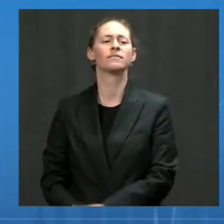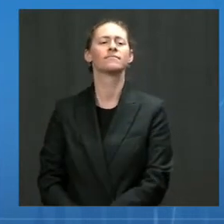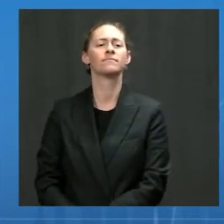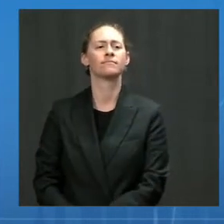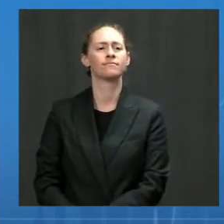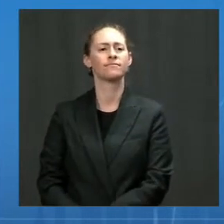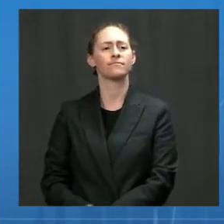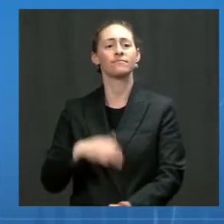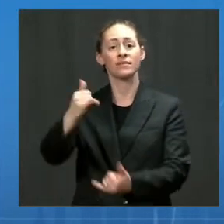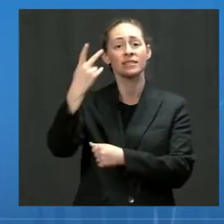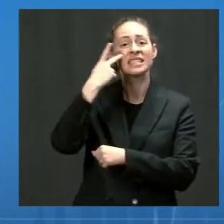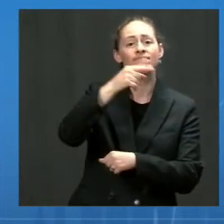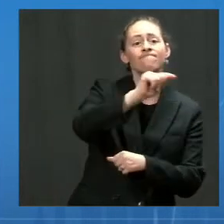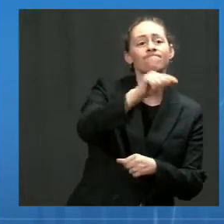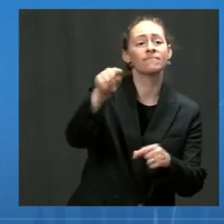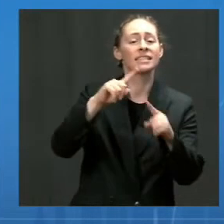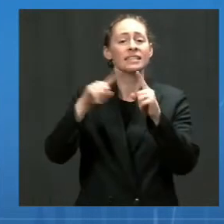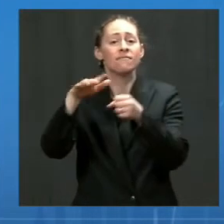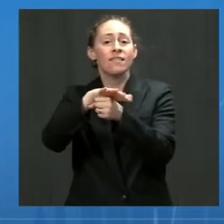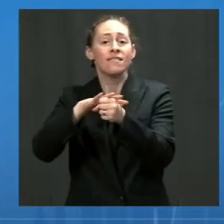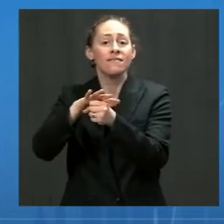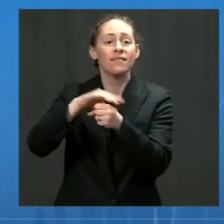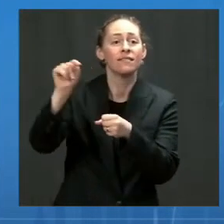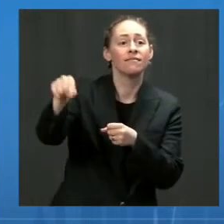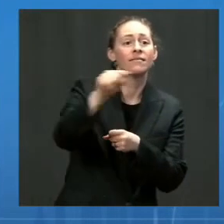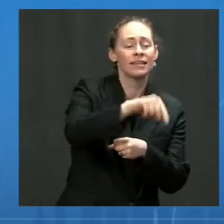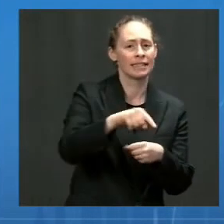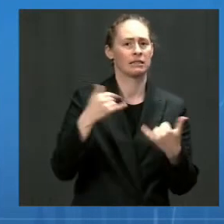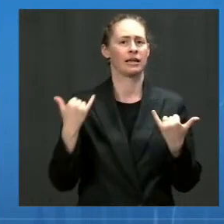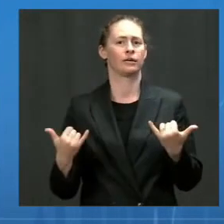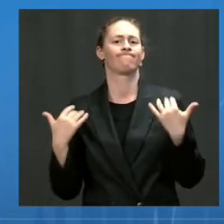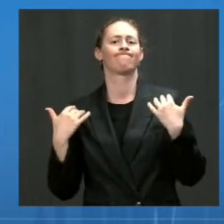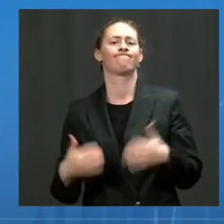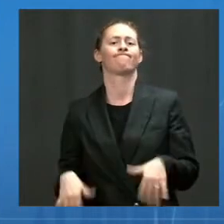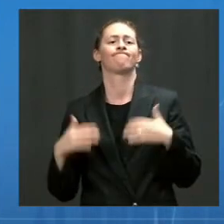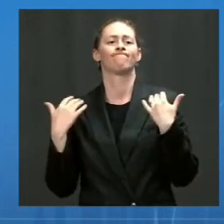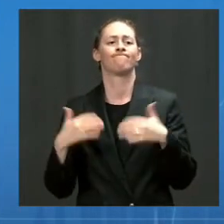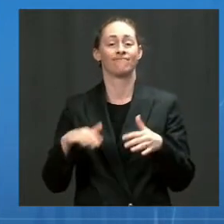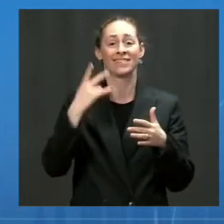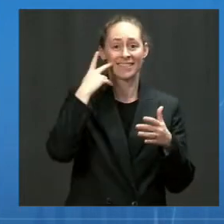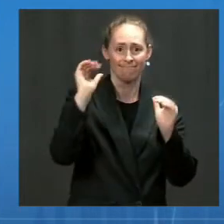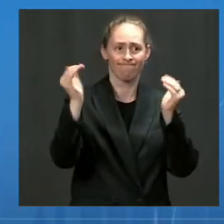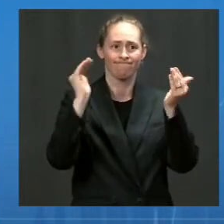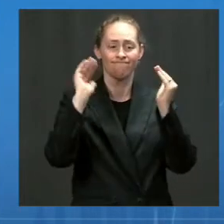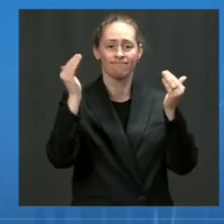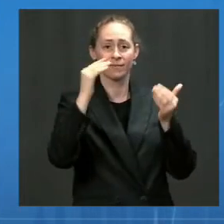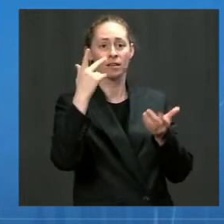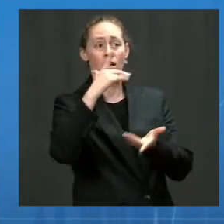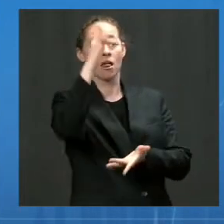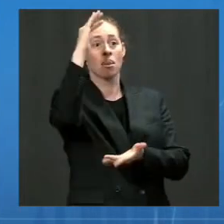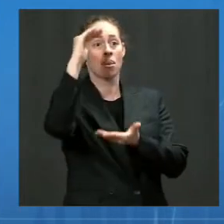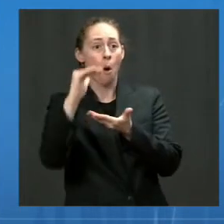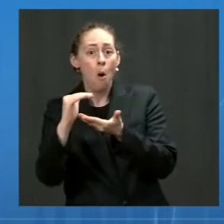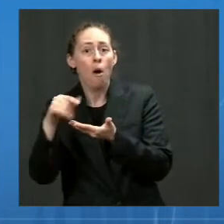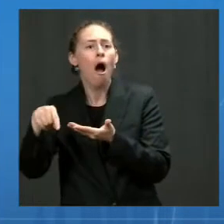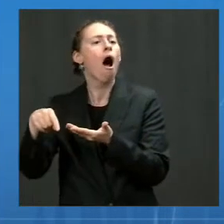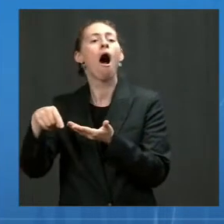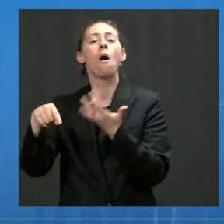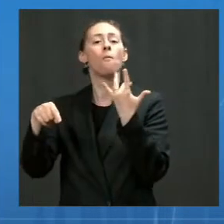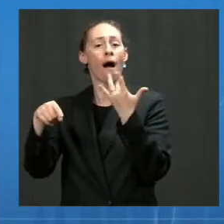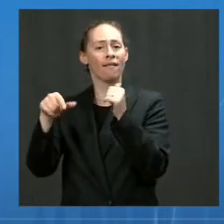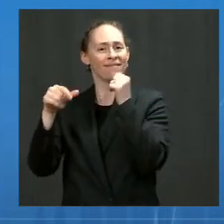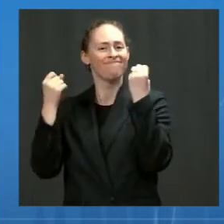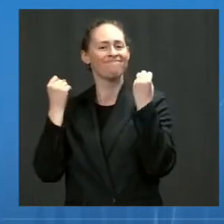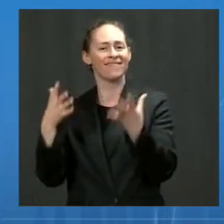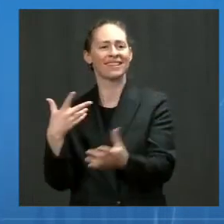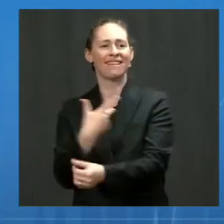most frequently correspond to counties with low vaccination rates. When we look over time, we can put these increasing cases